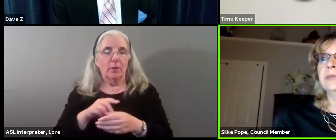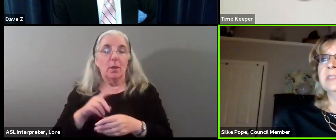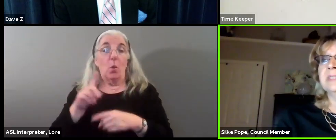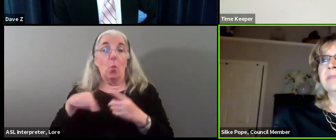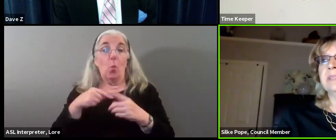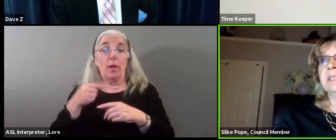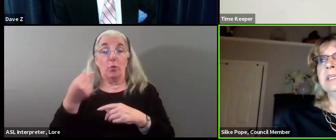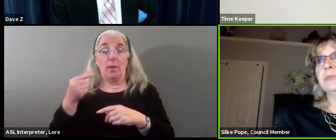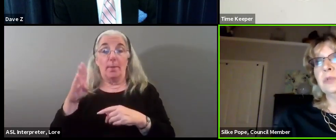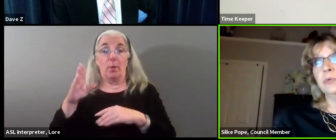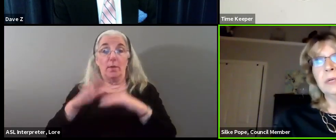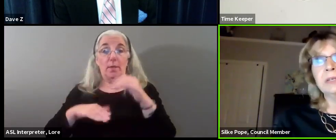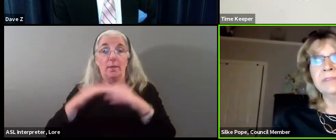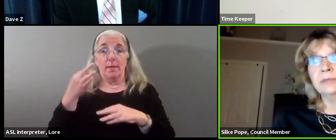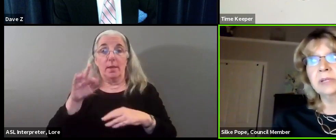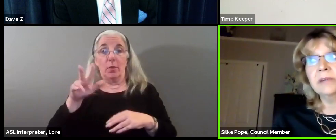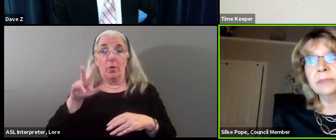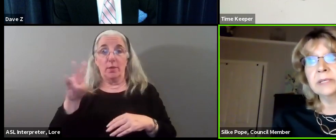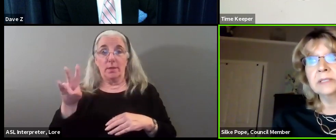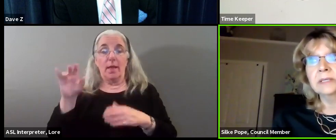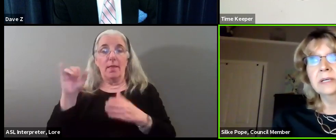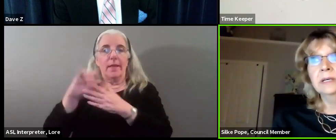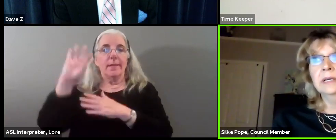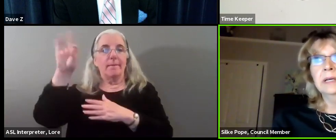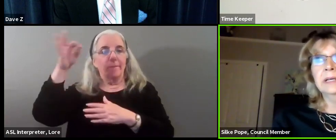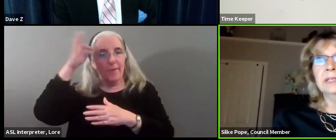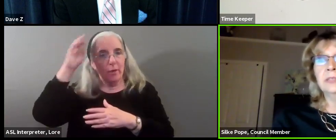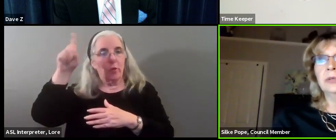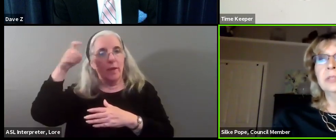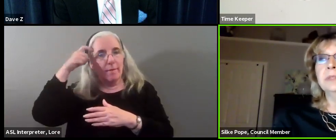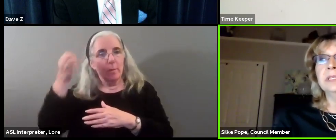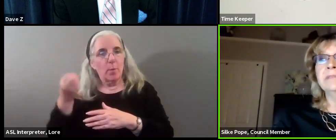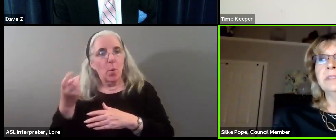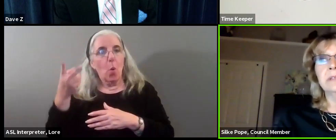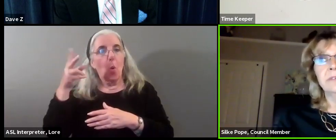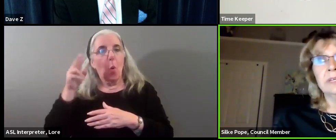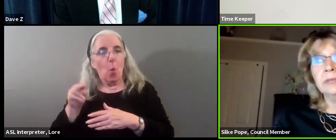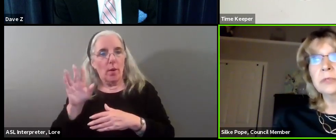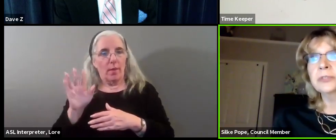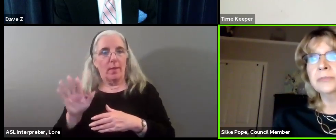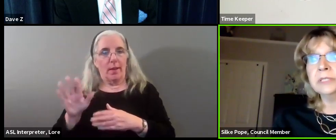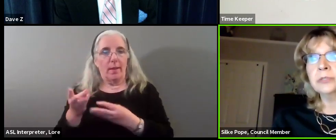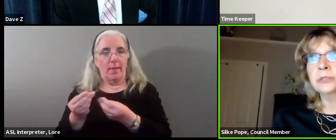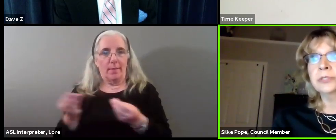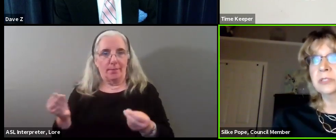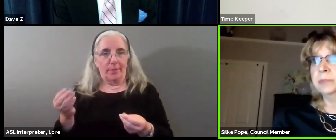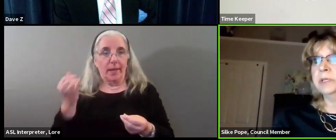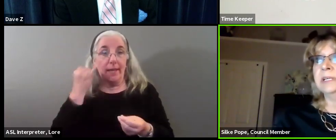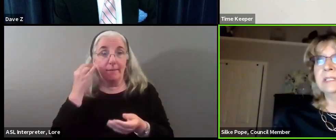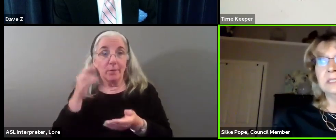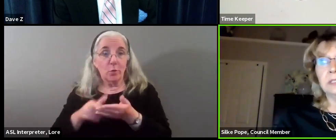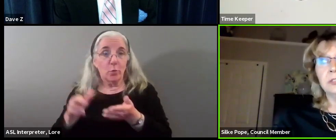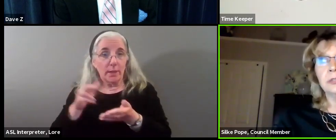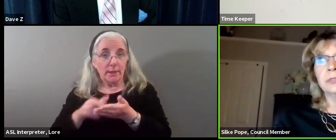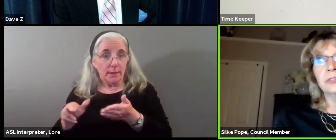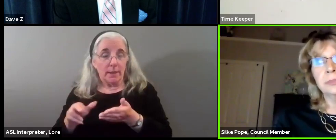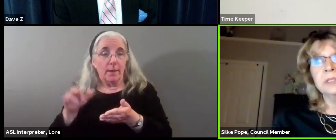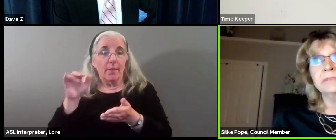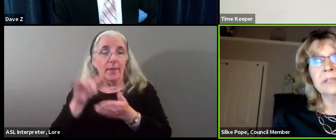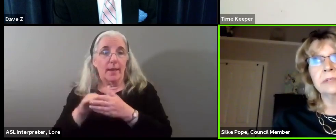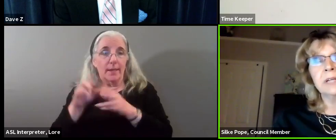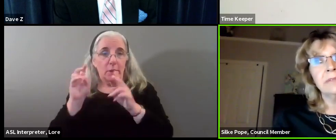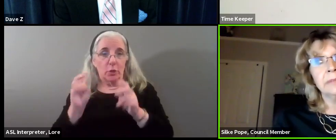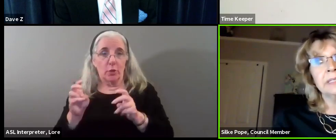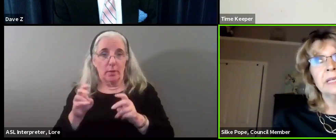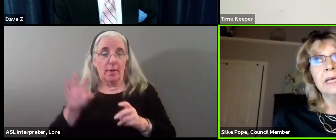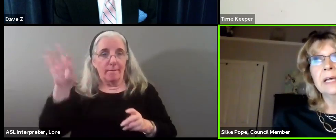in 1937, the land was owned by the federal government. And I strongly believe that if anyone should research and spearhead this issue, it should